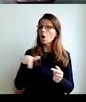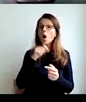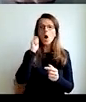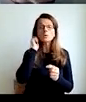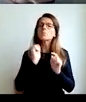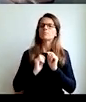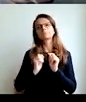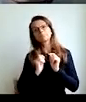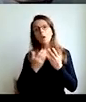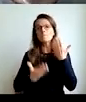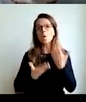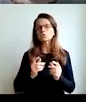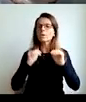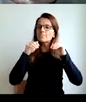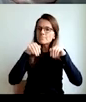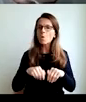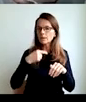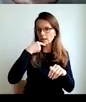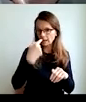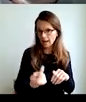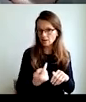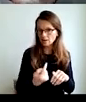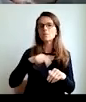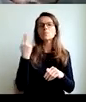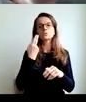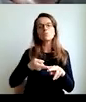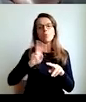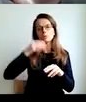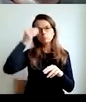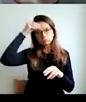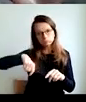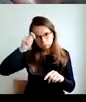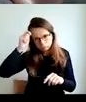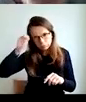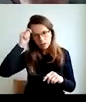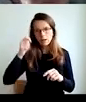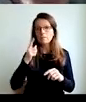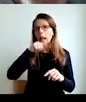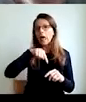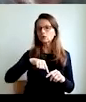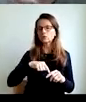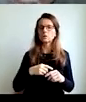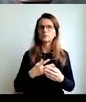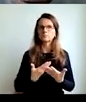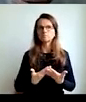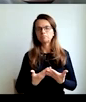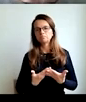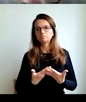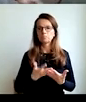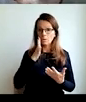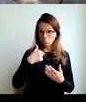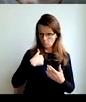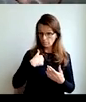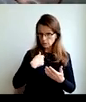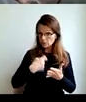that they have to say this to be valued, to be praised, and they are lying. And if they are lying,